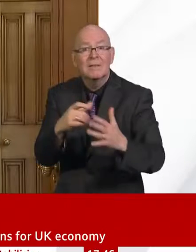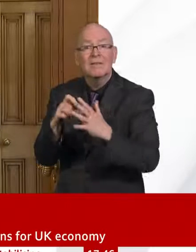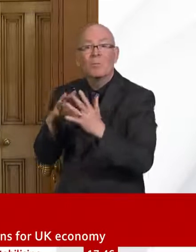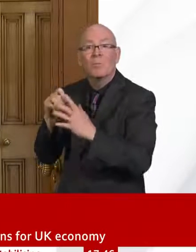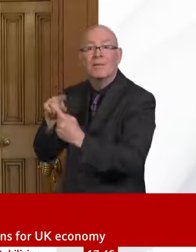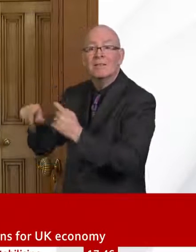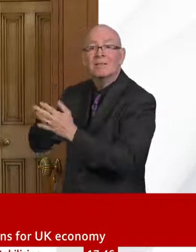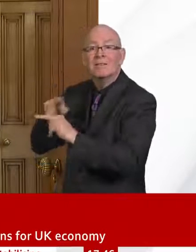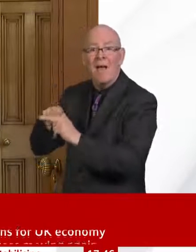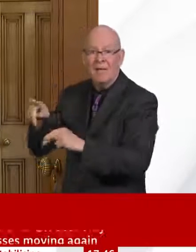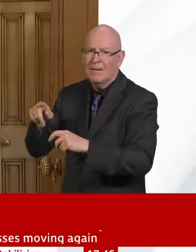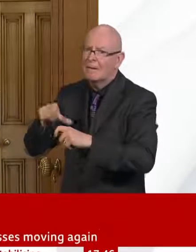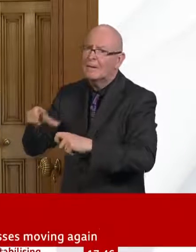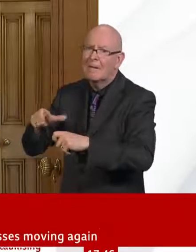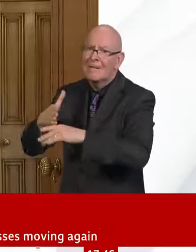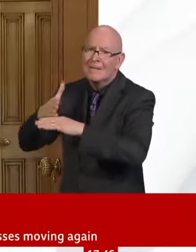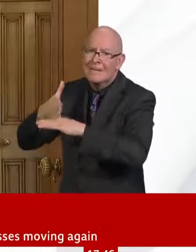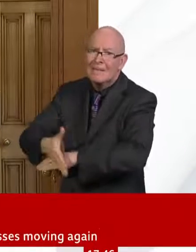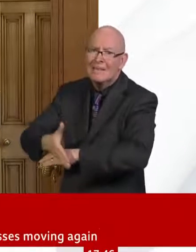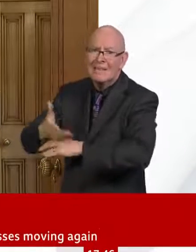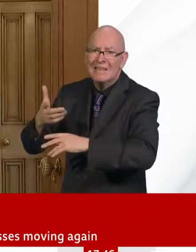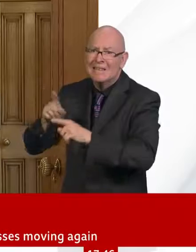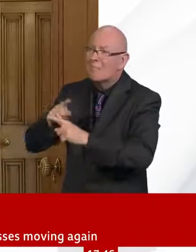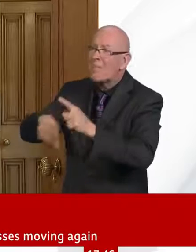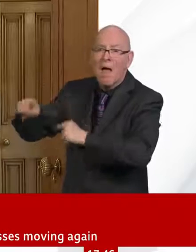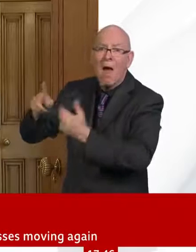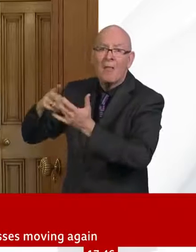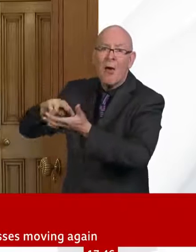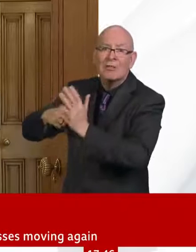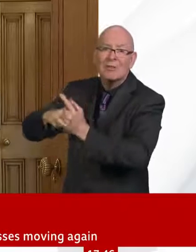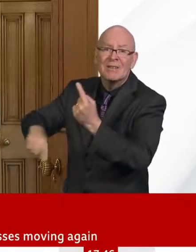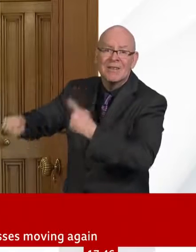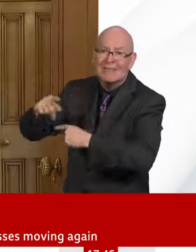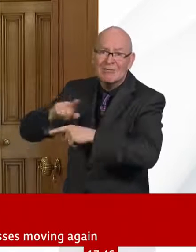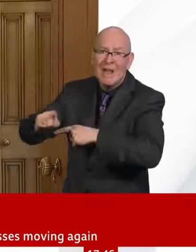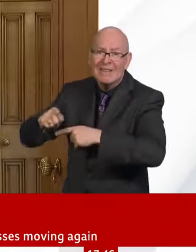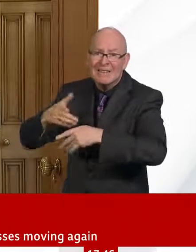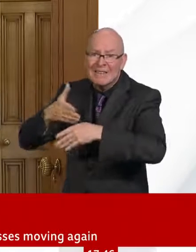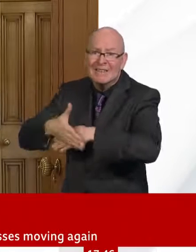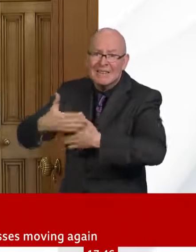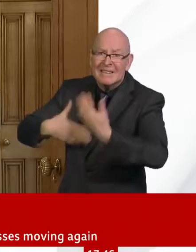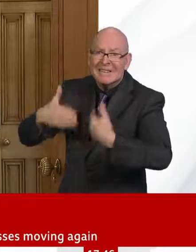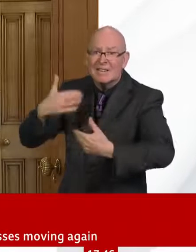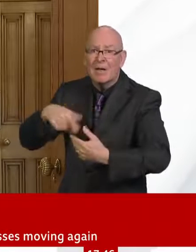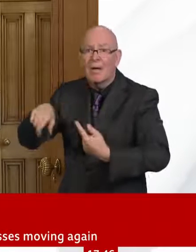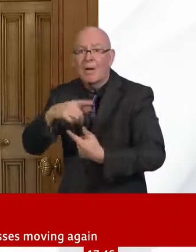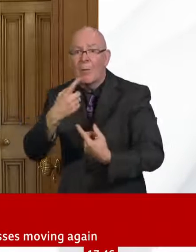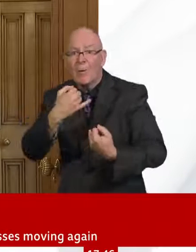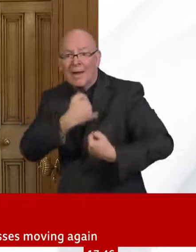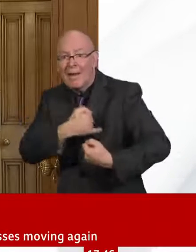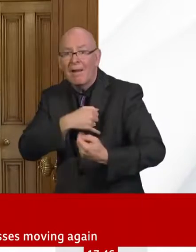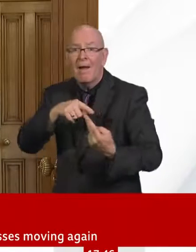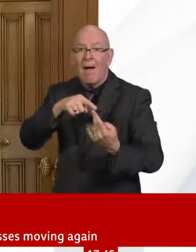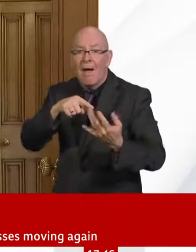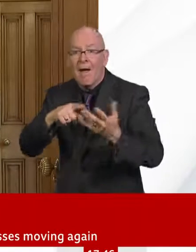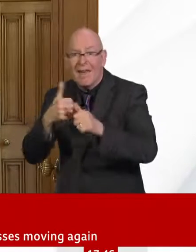We've also injected extra resources to deal with the particular nature of this crisis into the welfare system. You know, whether that's strengthening